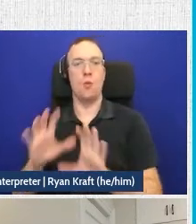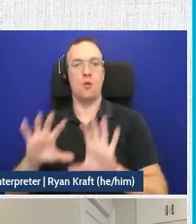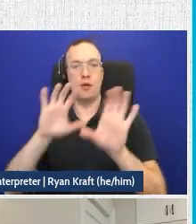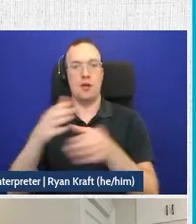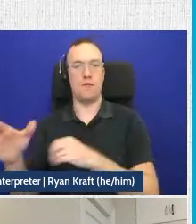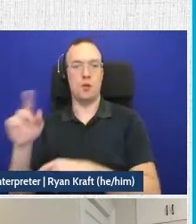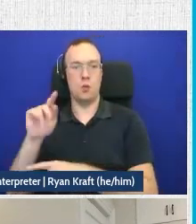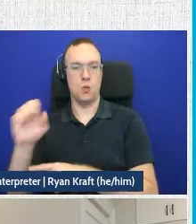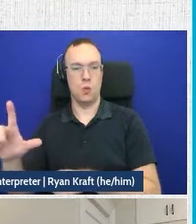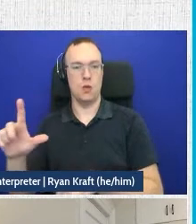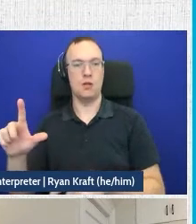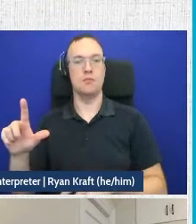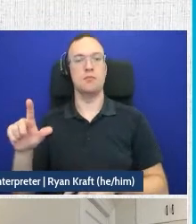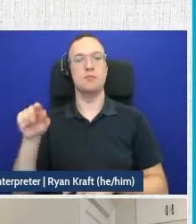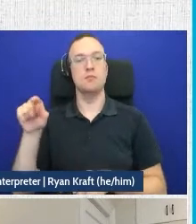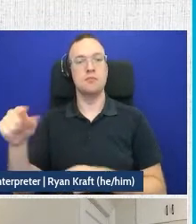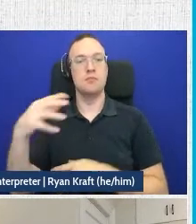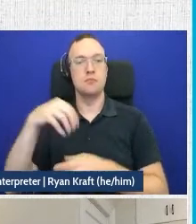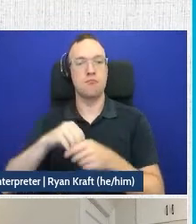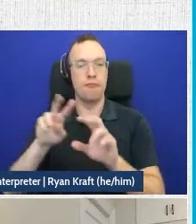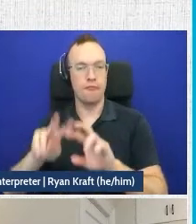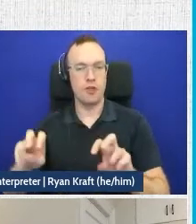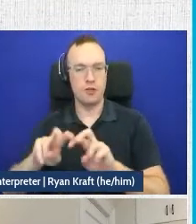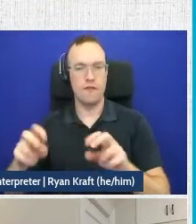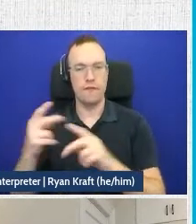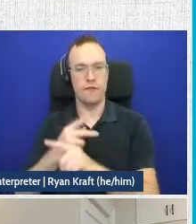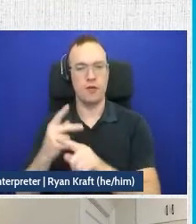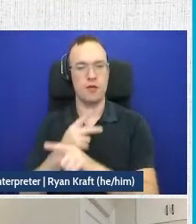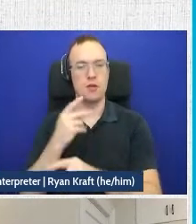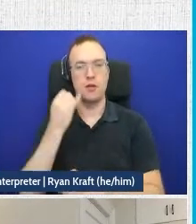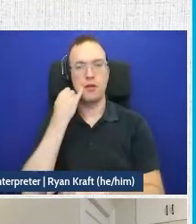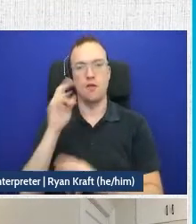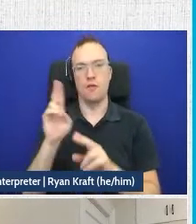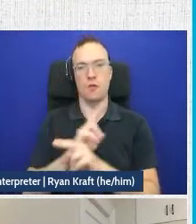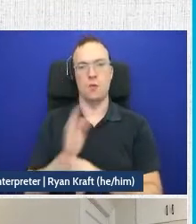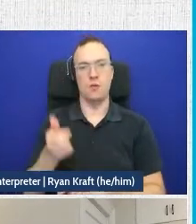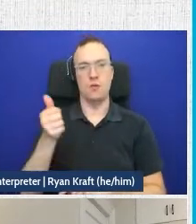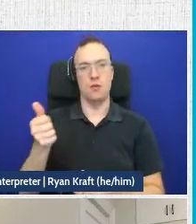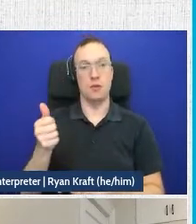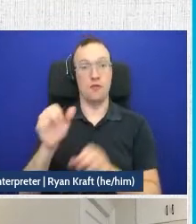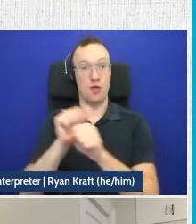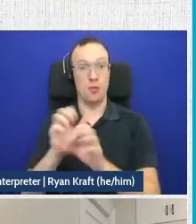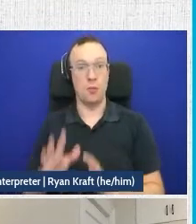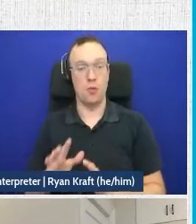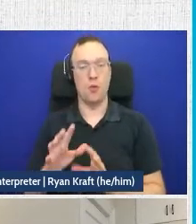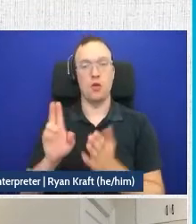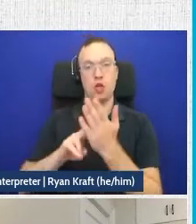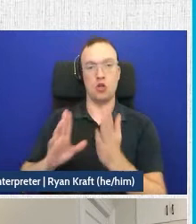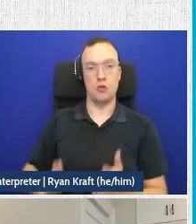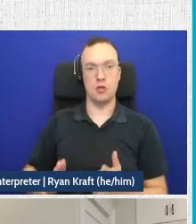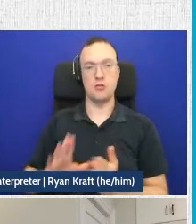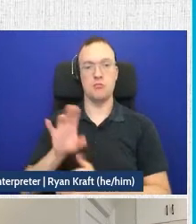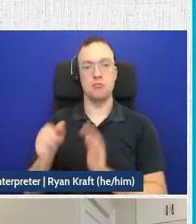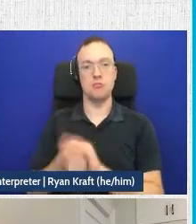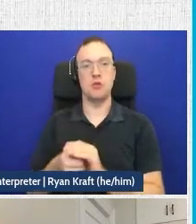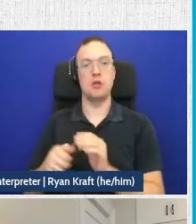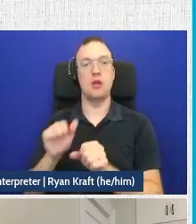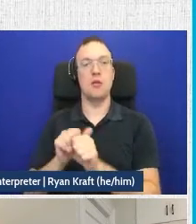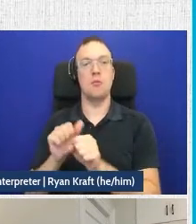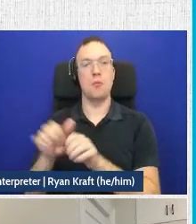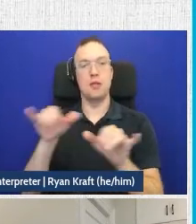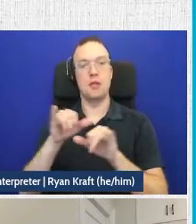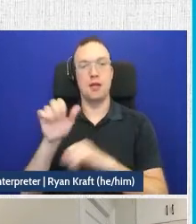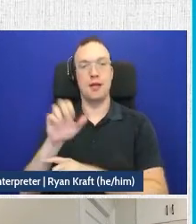worker classification tool, which calculates whether a user is an employee or contractor under the Employment Standards Act,